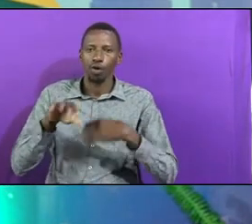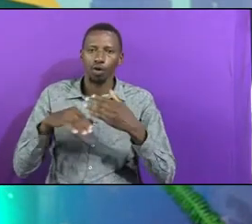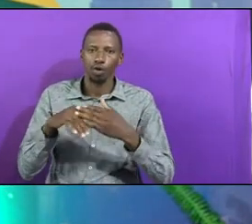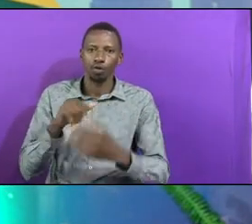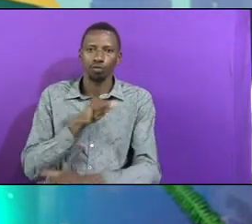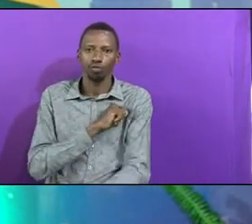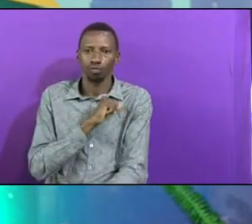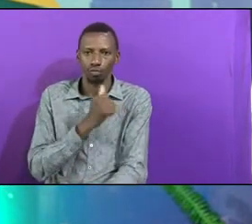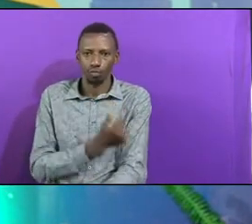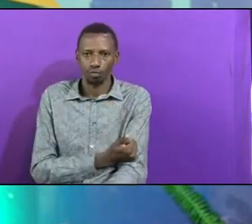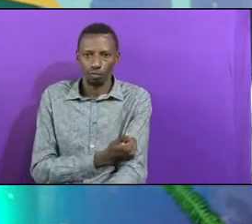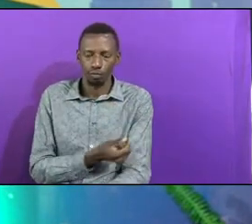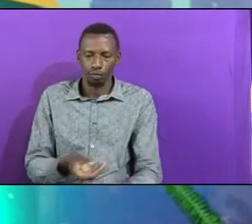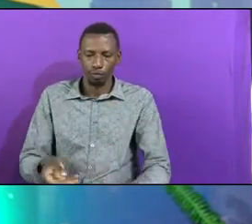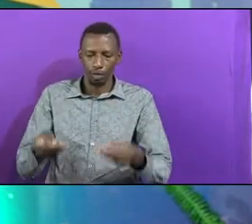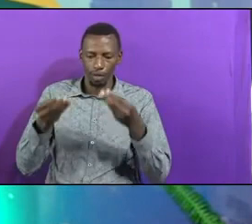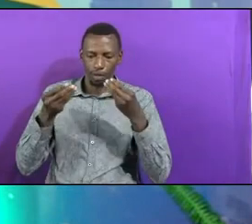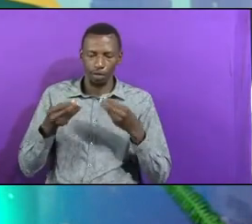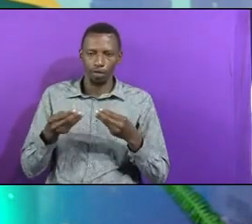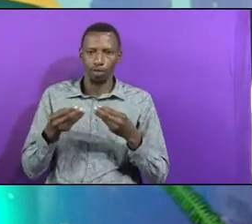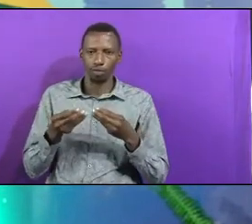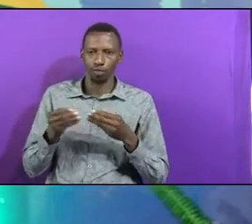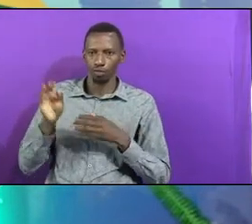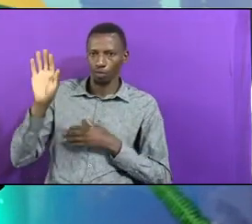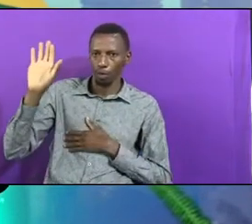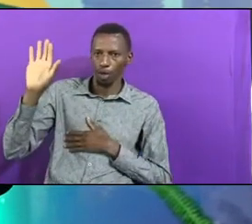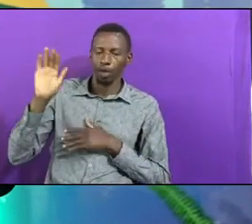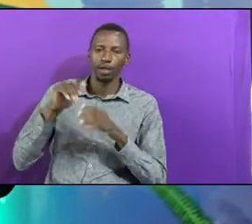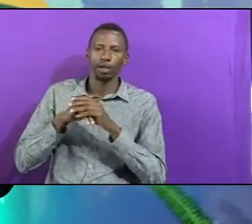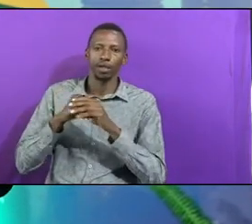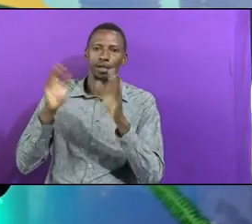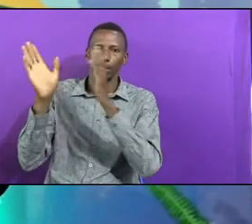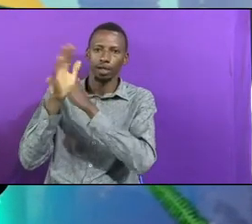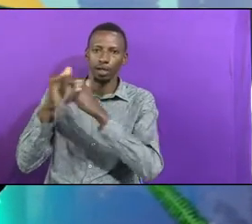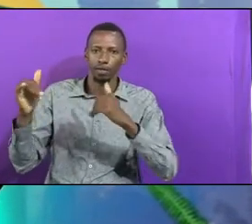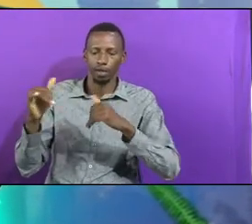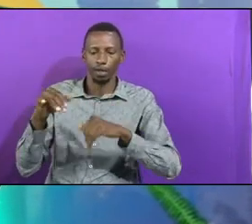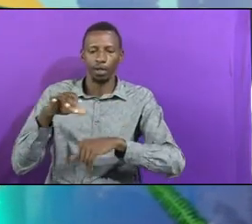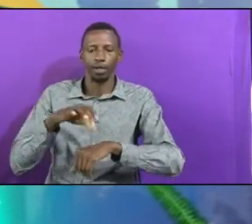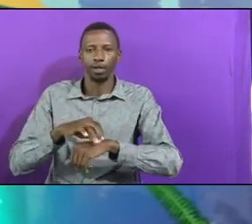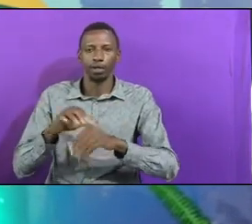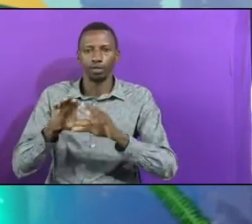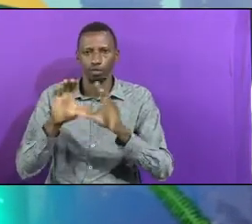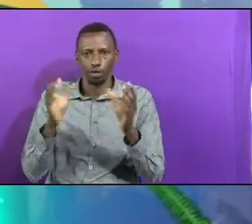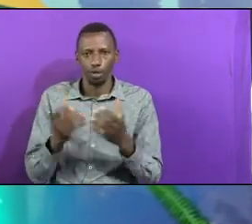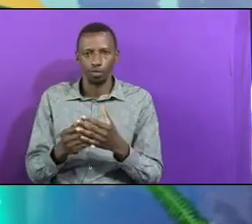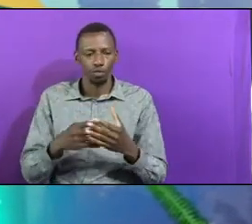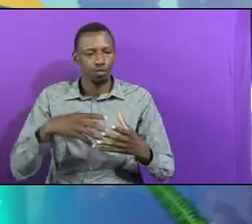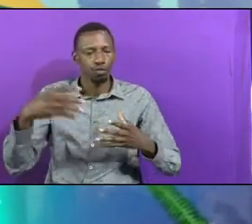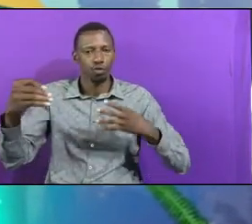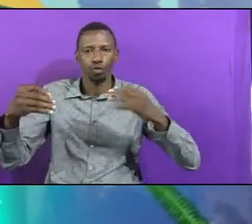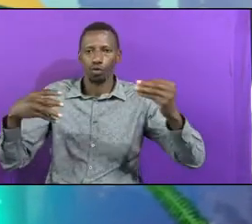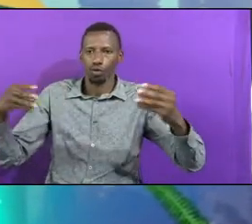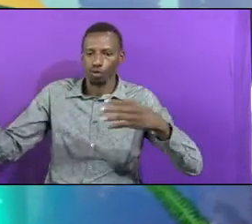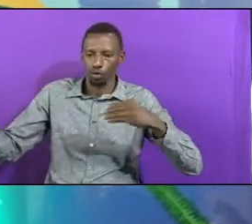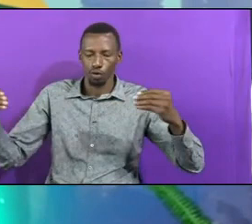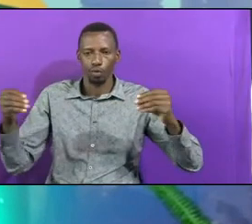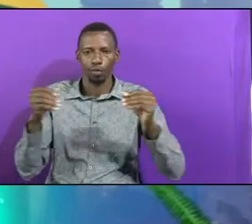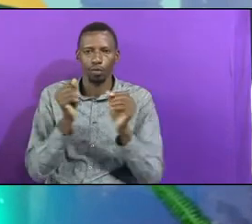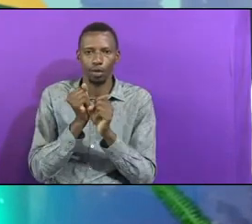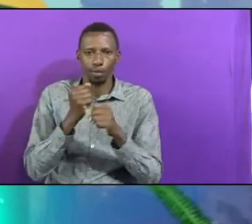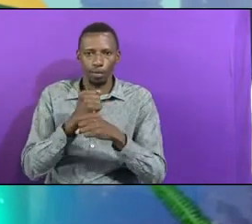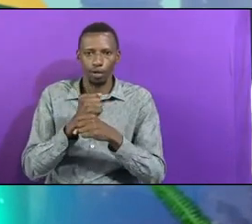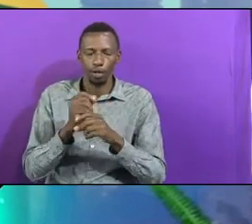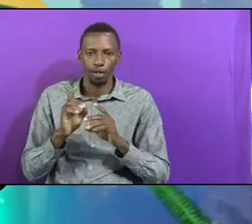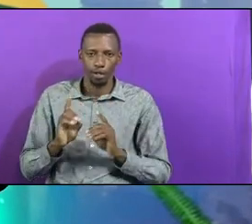has been given to me in heaven and on earth Go therefore and make disciples of all the